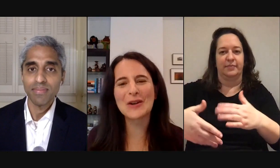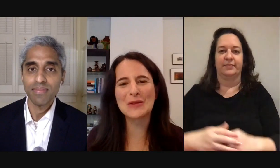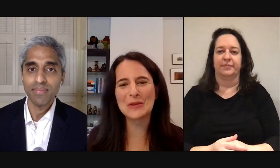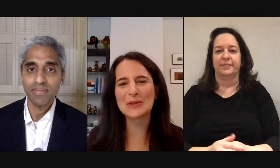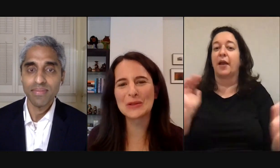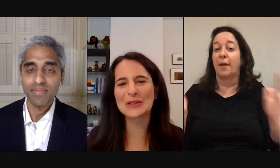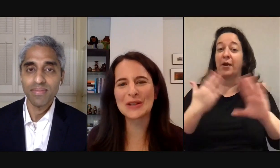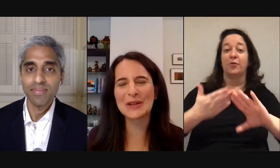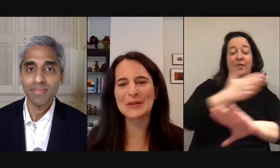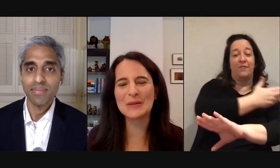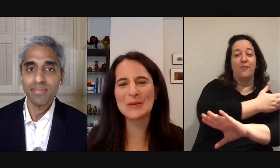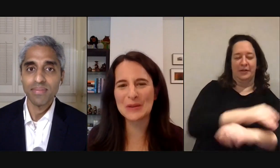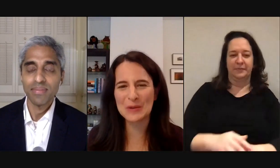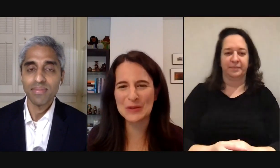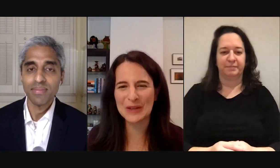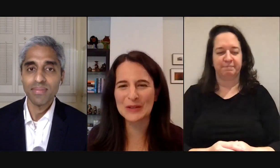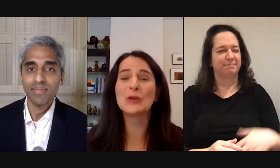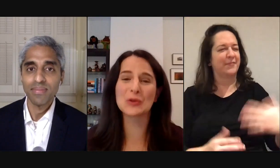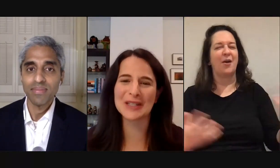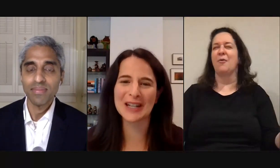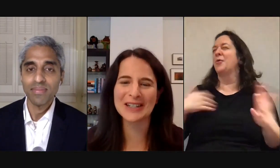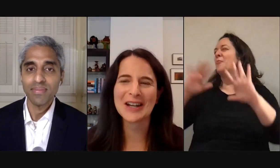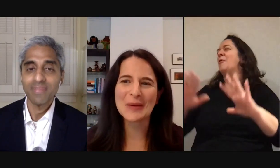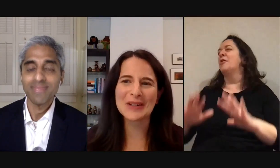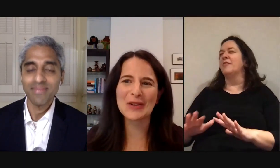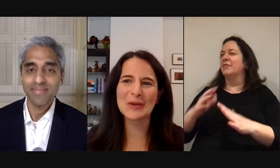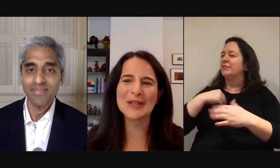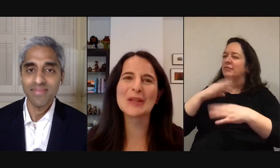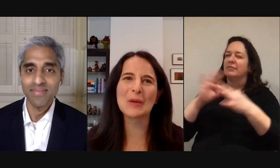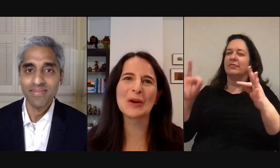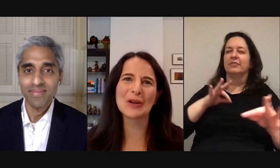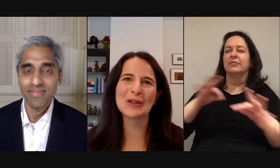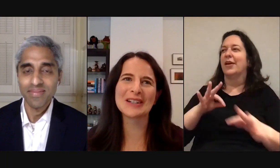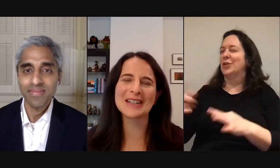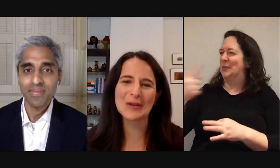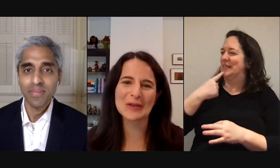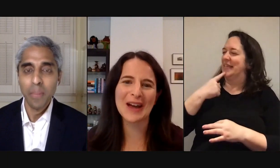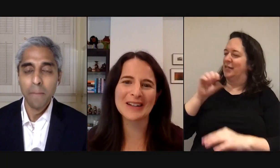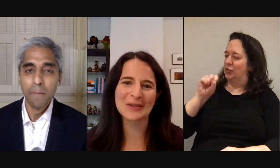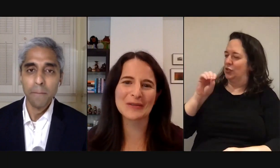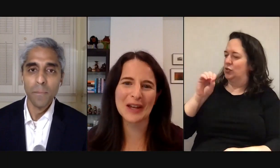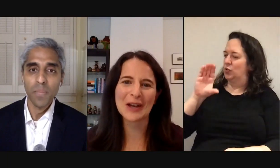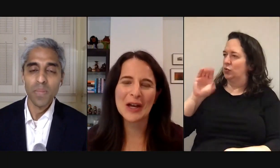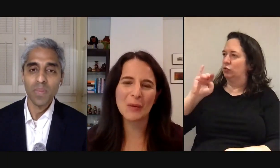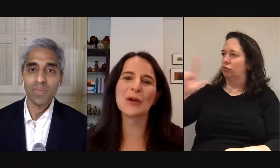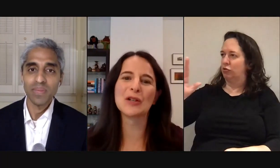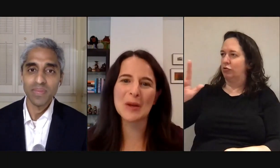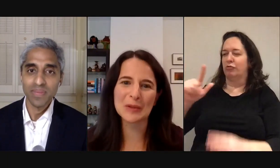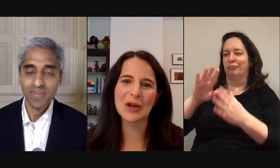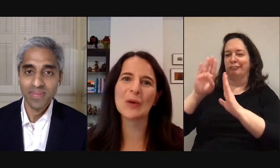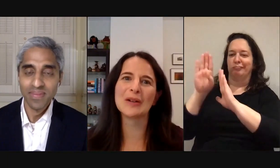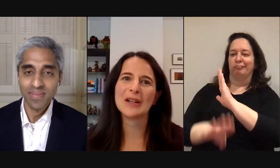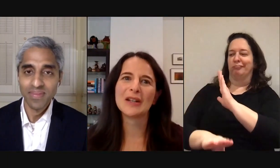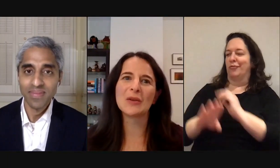love the term you use social the it was would you say that social recession which you know it seems like what you're urging to counter that is sort of like when we